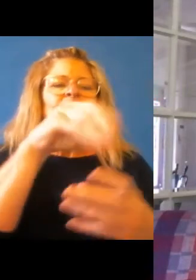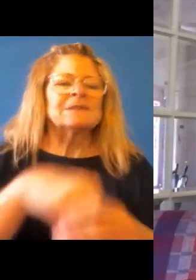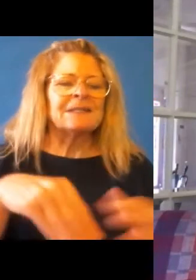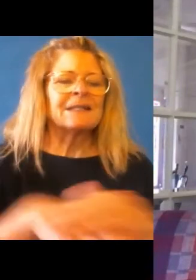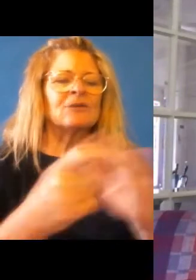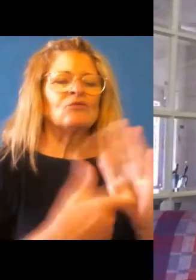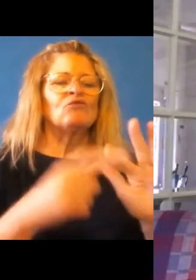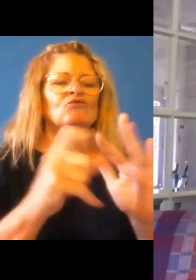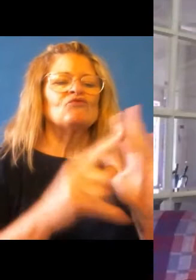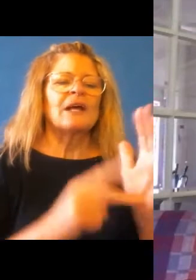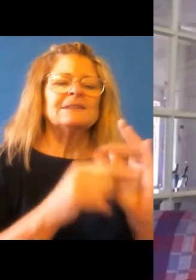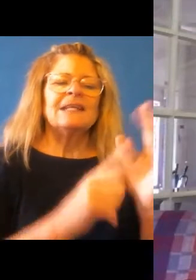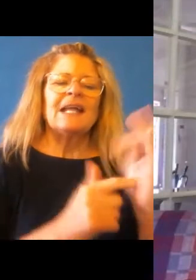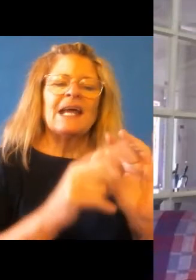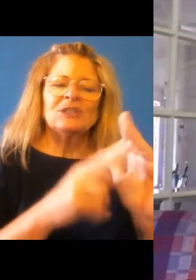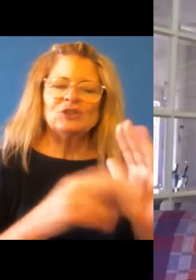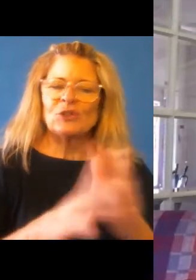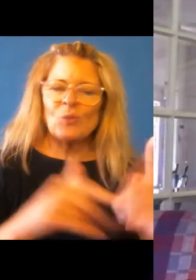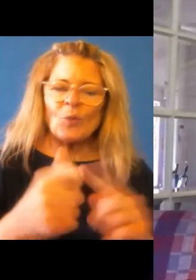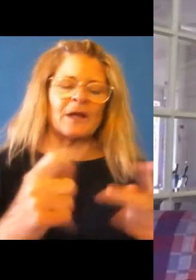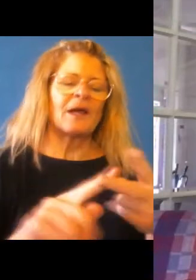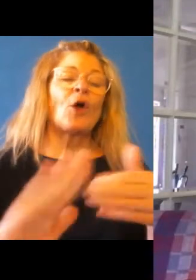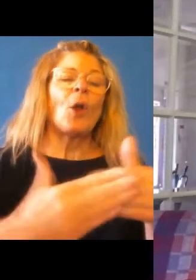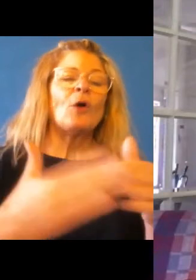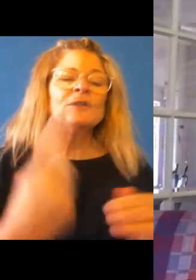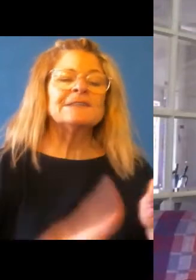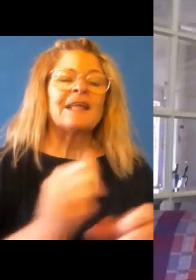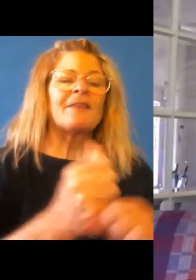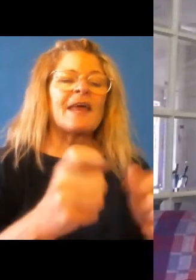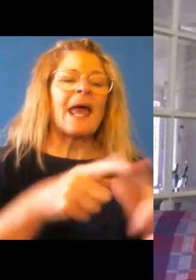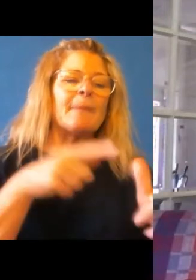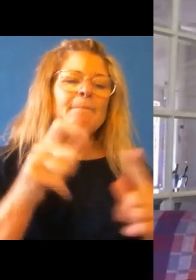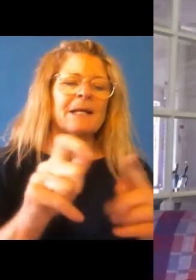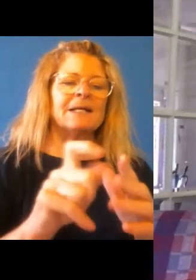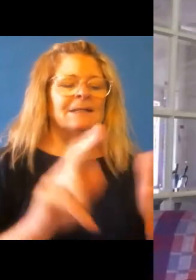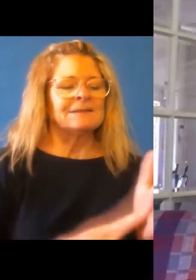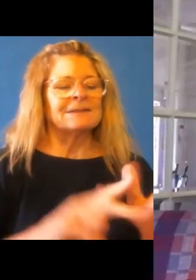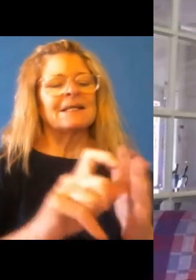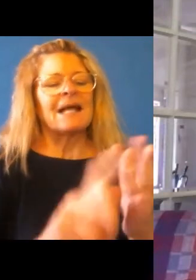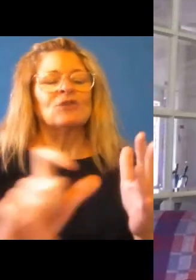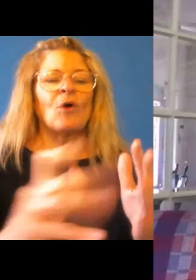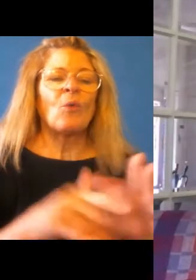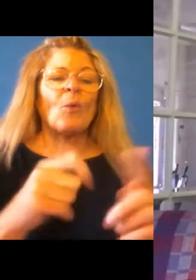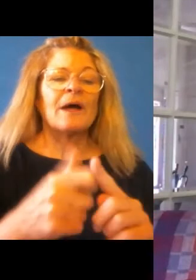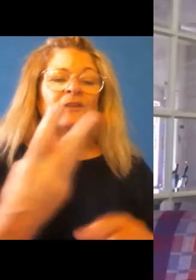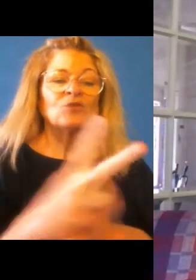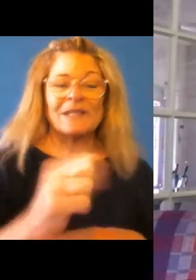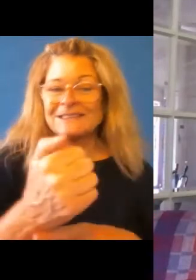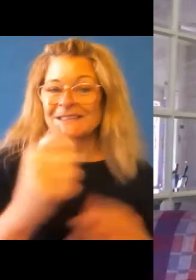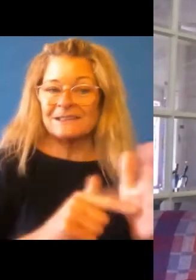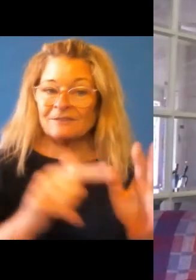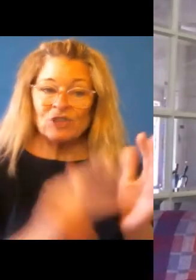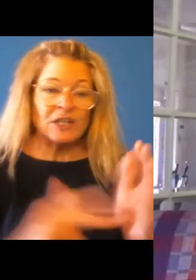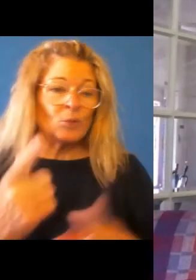the gap, you know, NAIDOC weeks, the 26th of January discussions that go on. And,